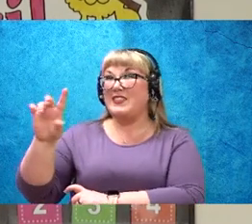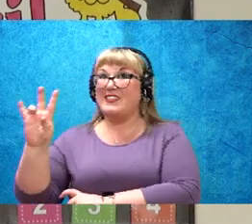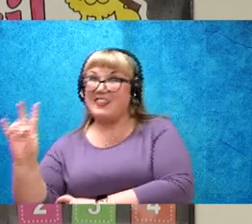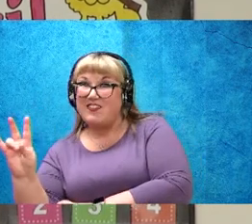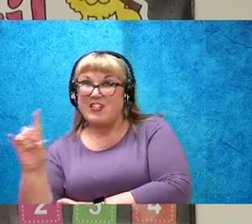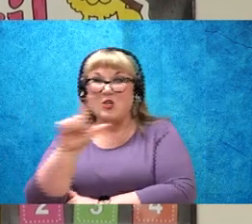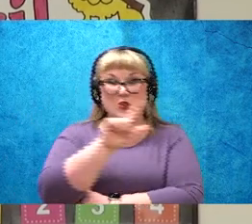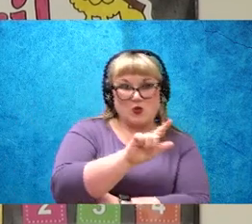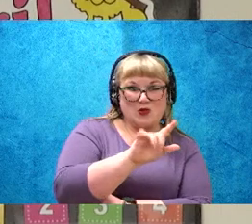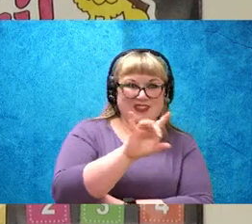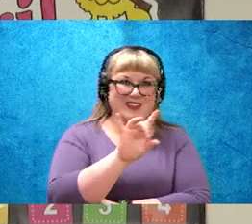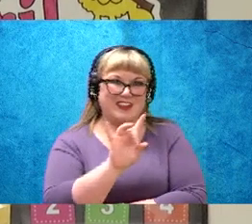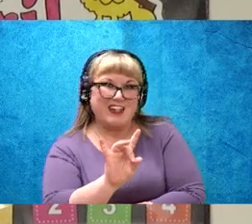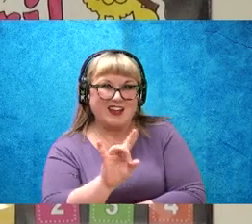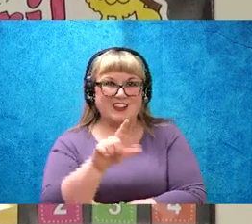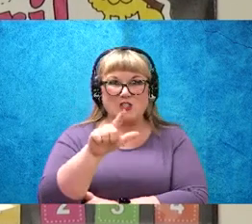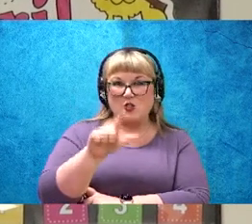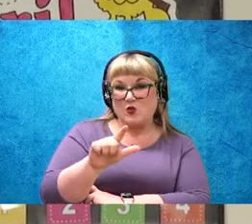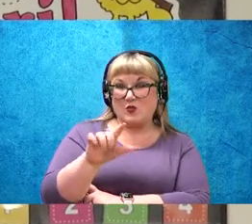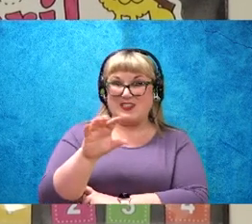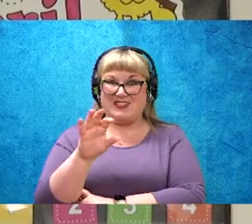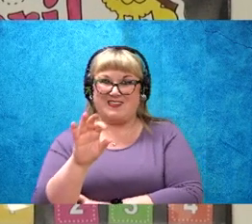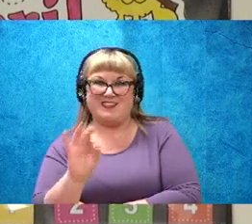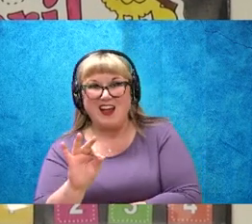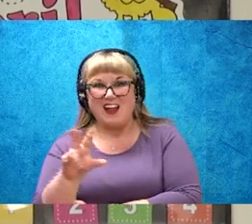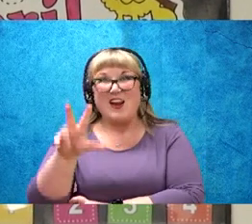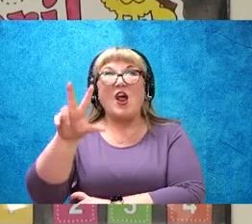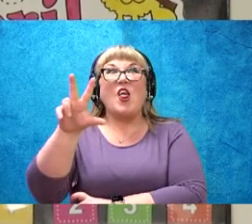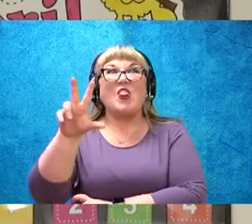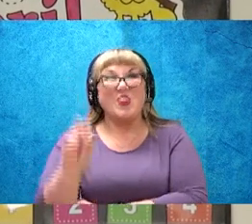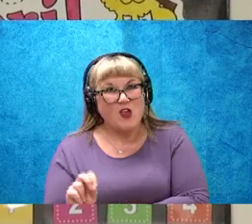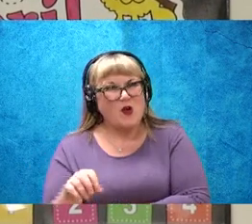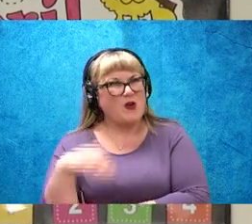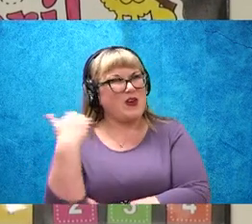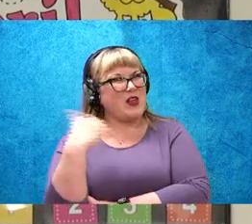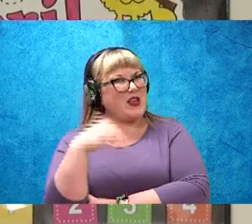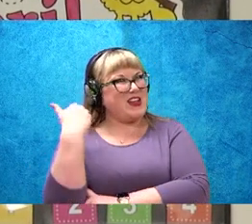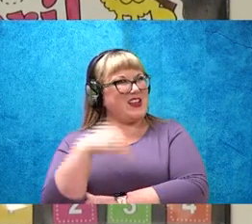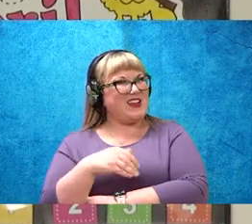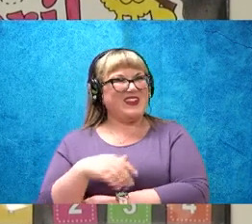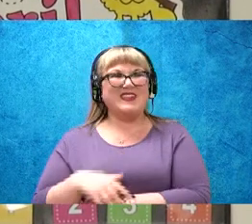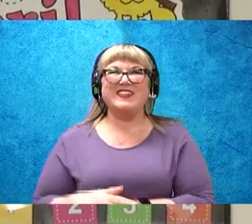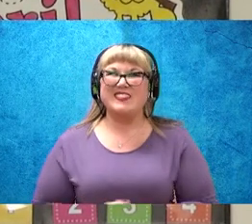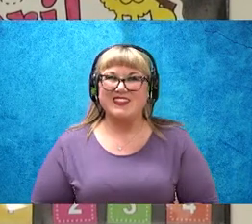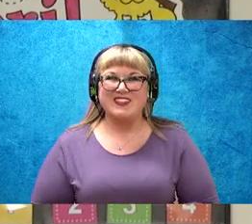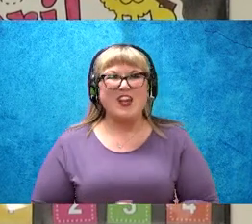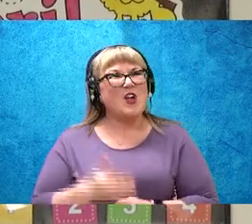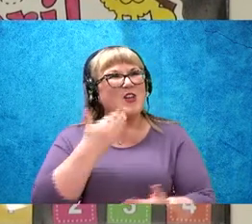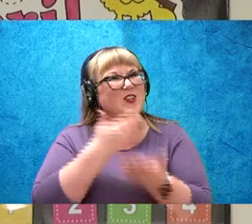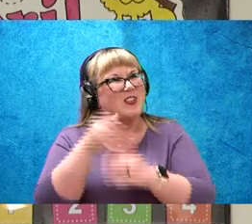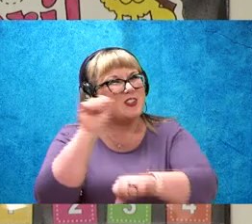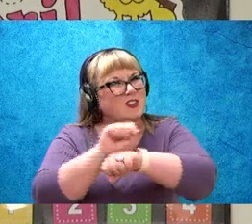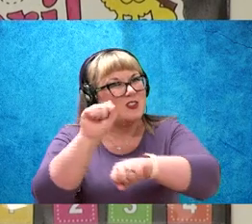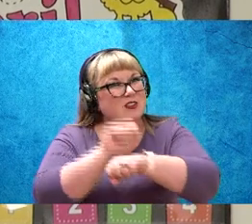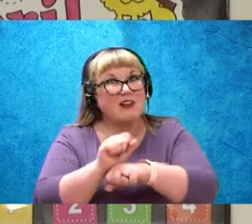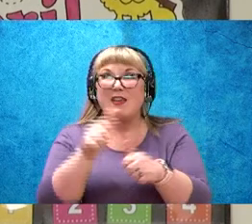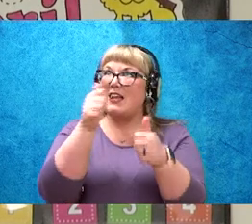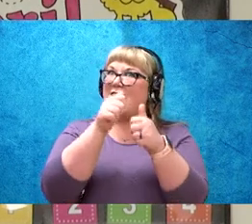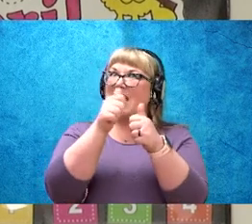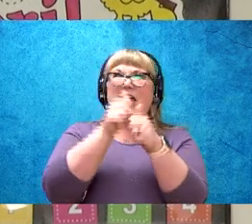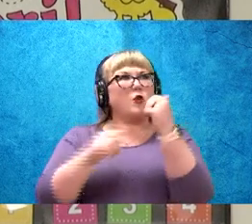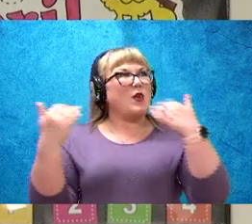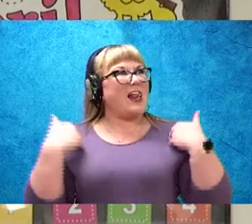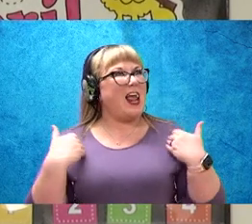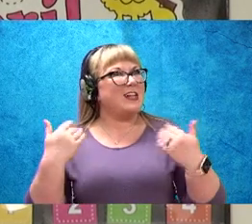twenty-seven, twenty-eight, twenty-nine, thirty. Good job. If anybody has a